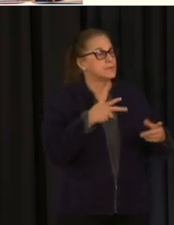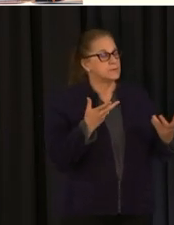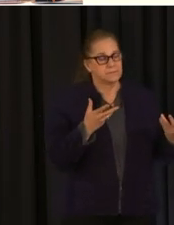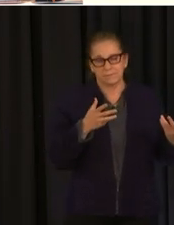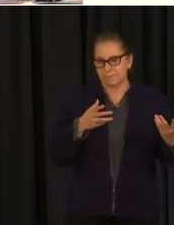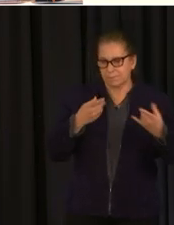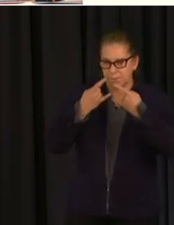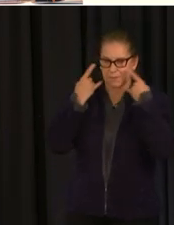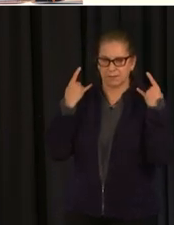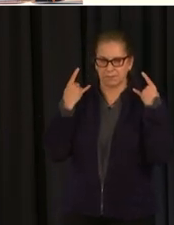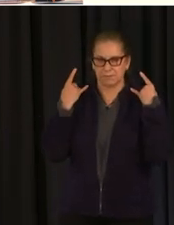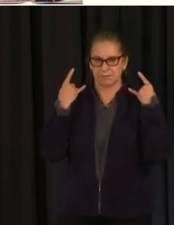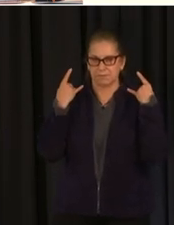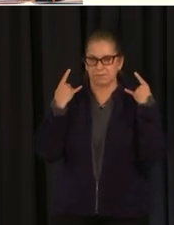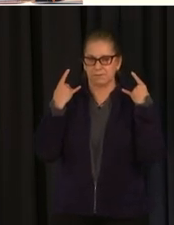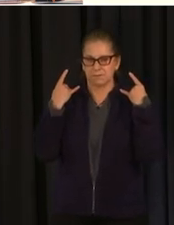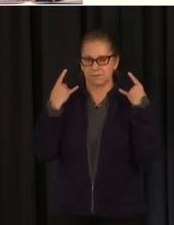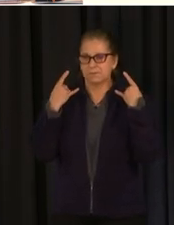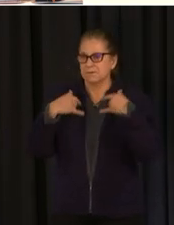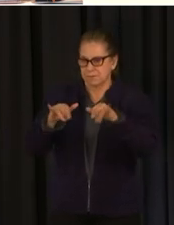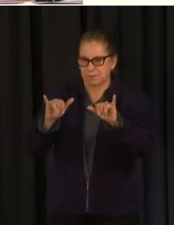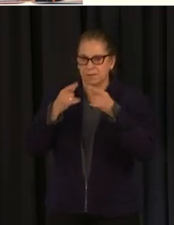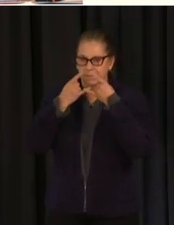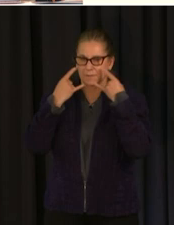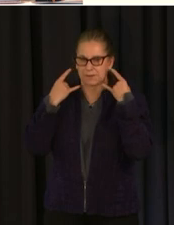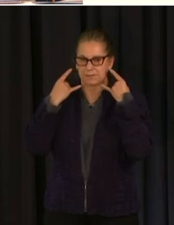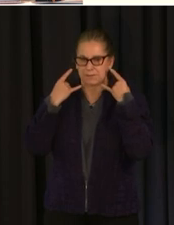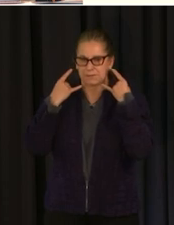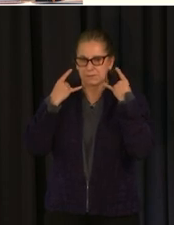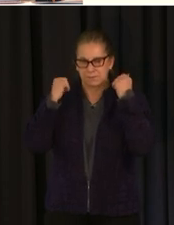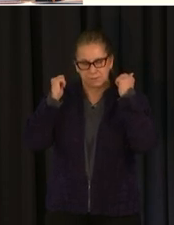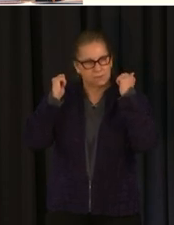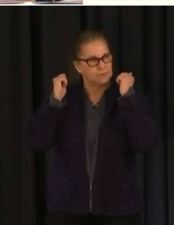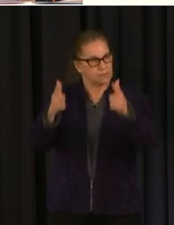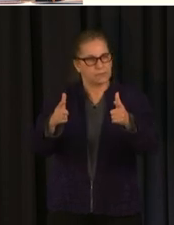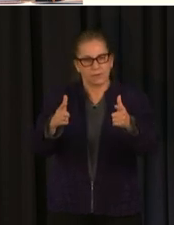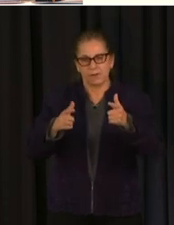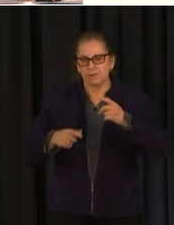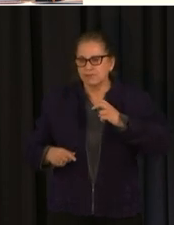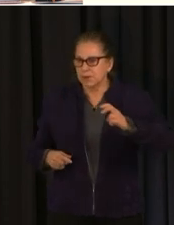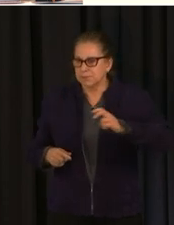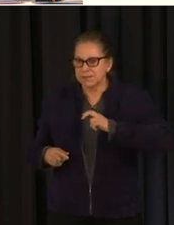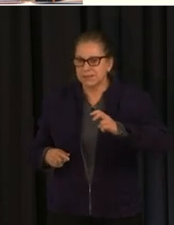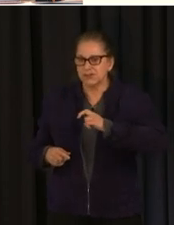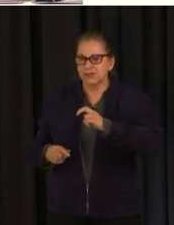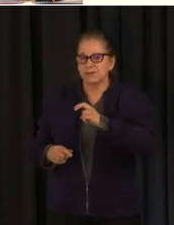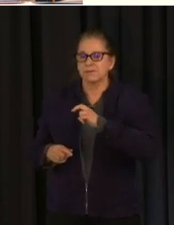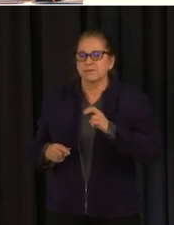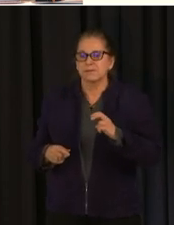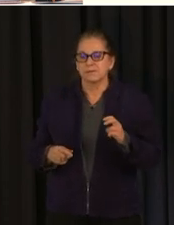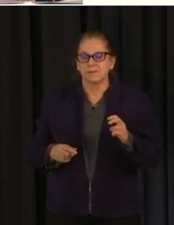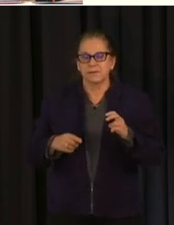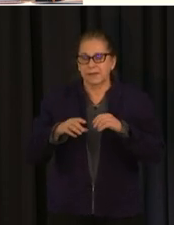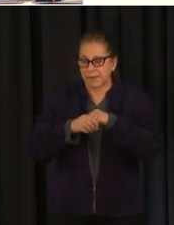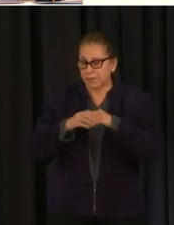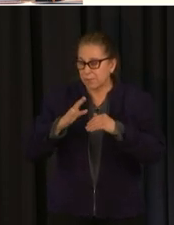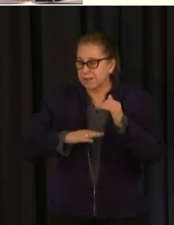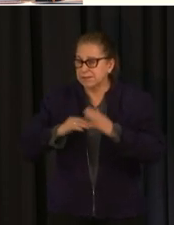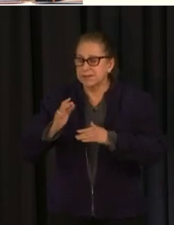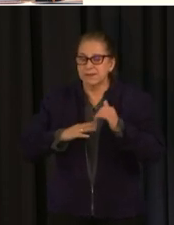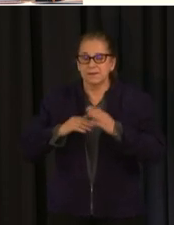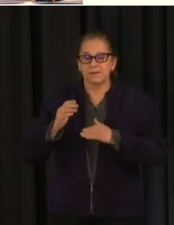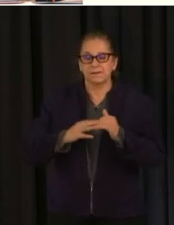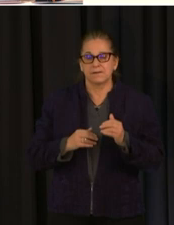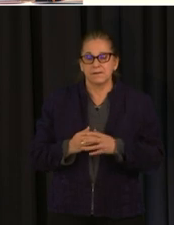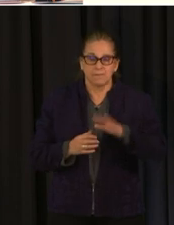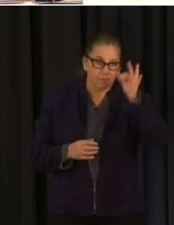masks uh on all federal transportation we're still wearing mask indoors regardless of vaccination status and as the science around